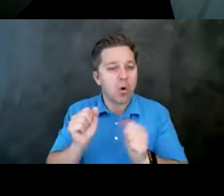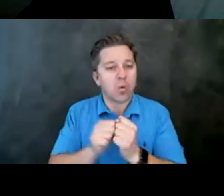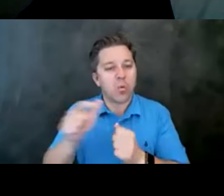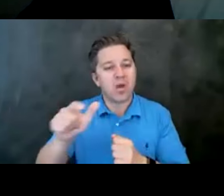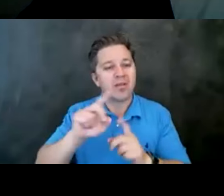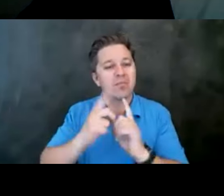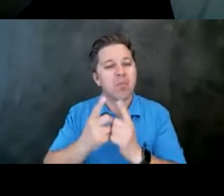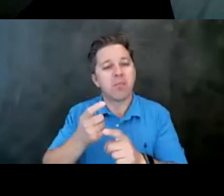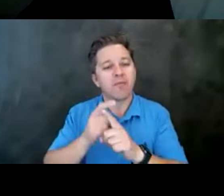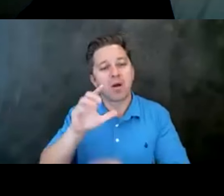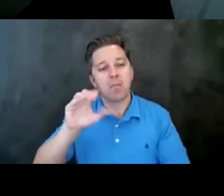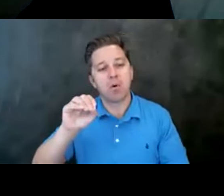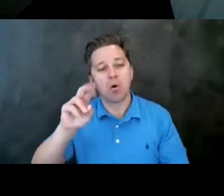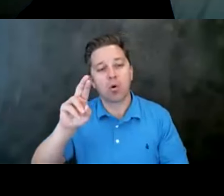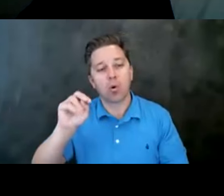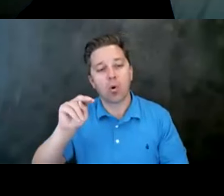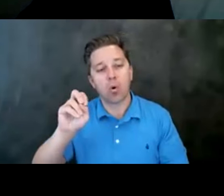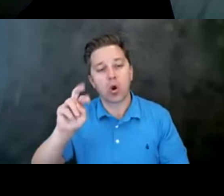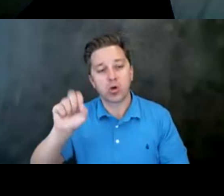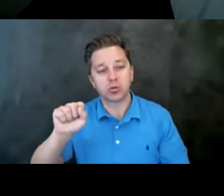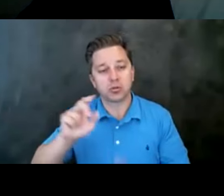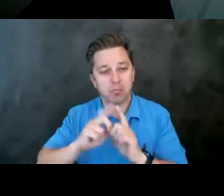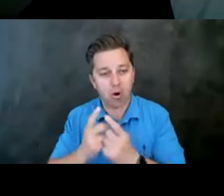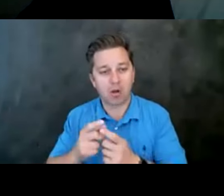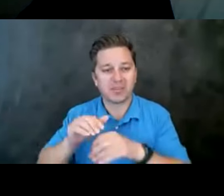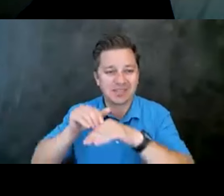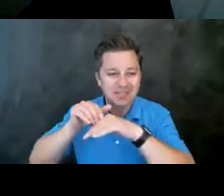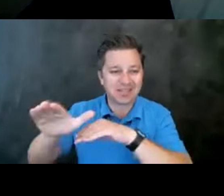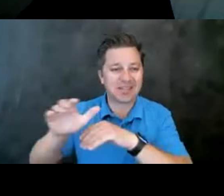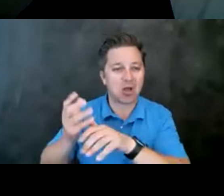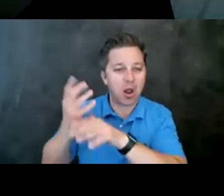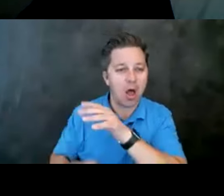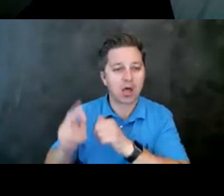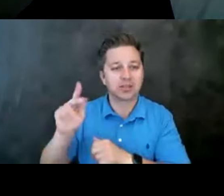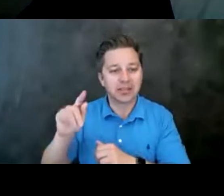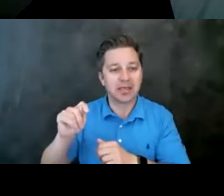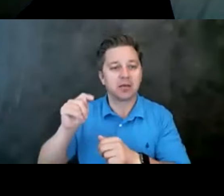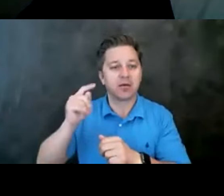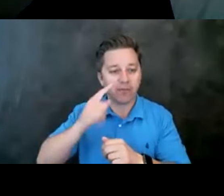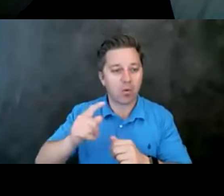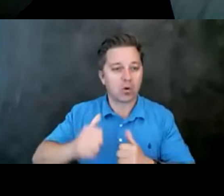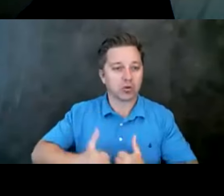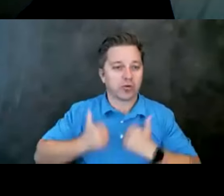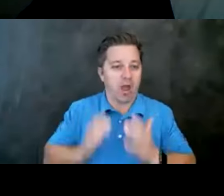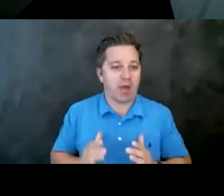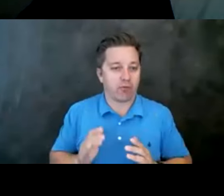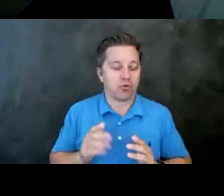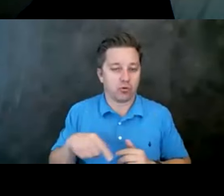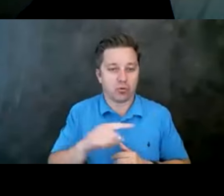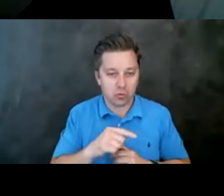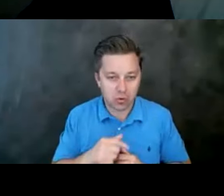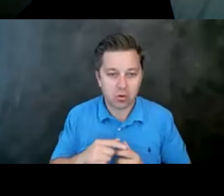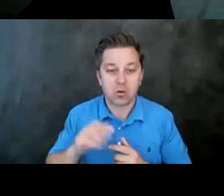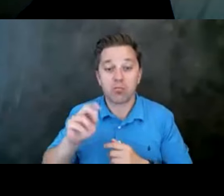also, um, sending, um, kits to survivors. And, uh, Brenda's going to add additional